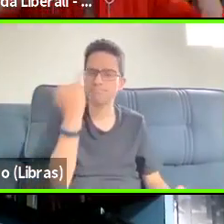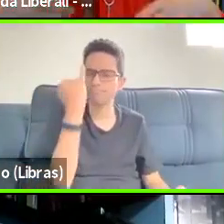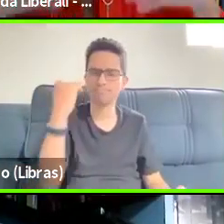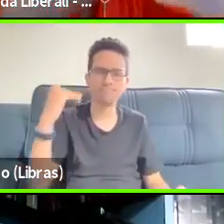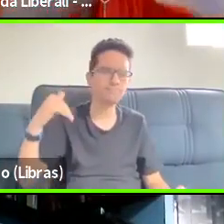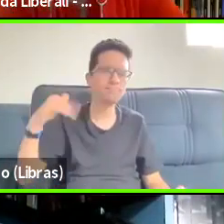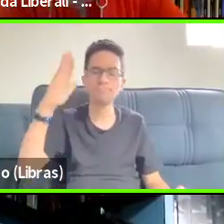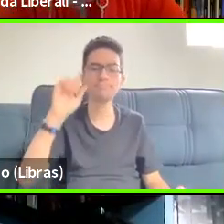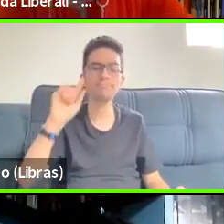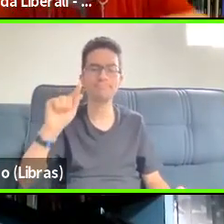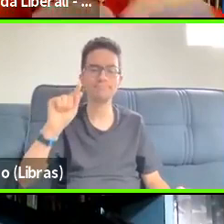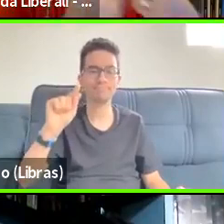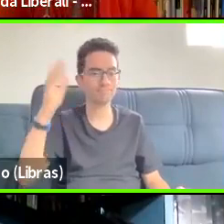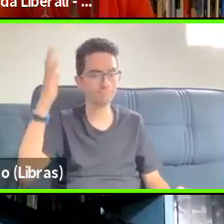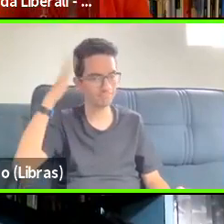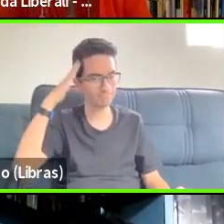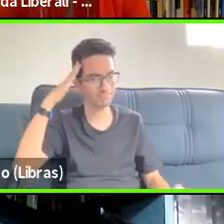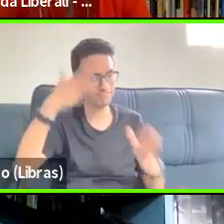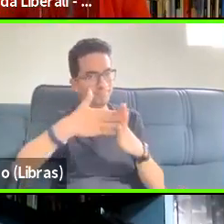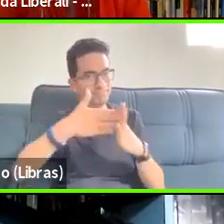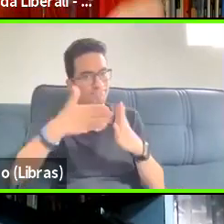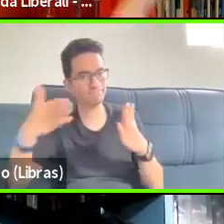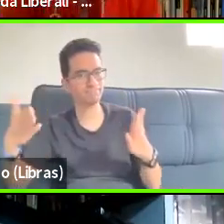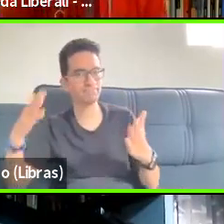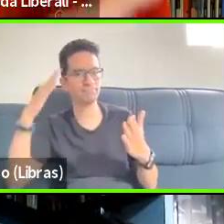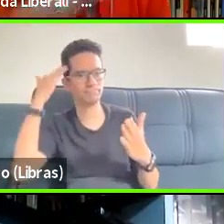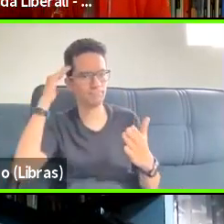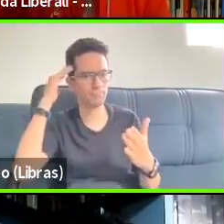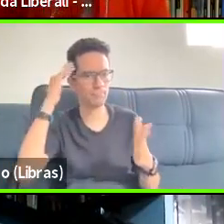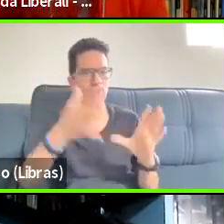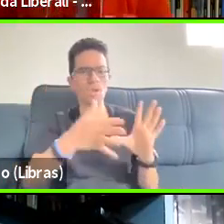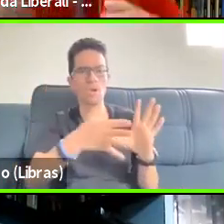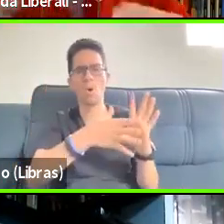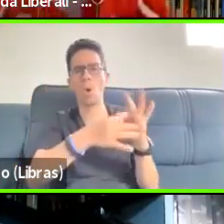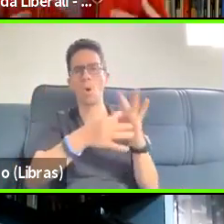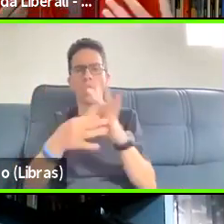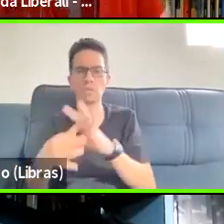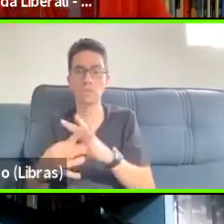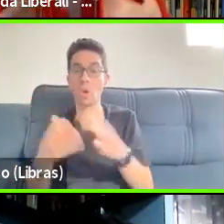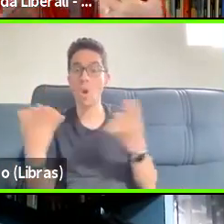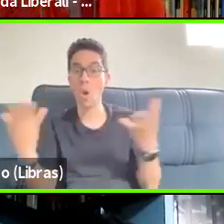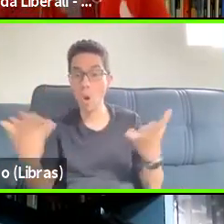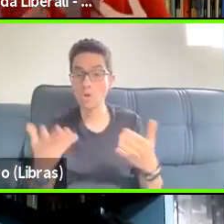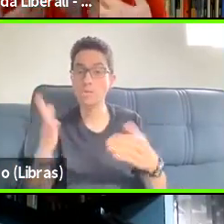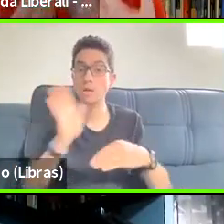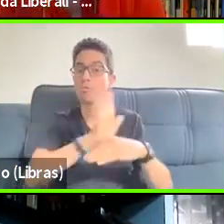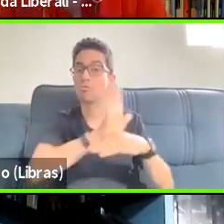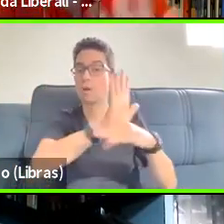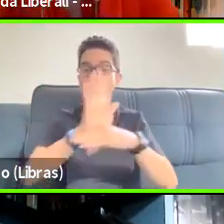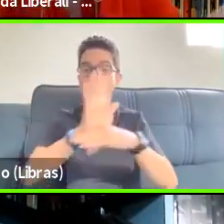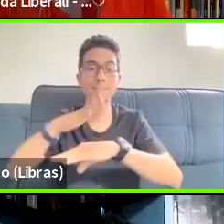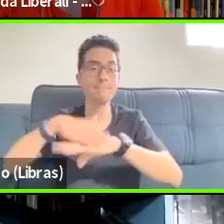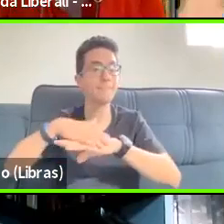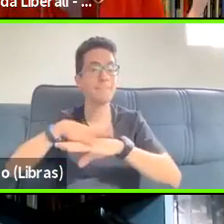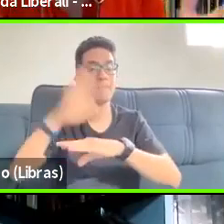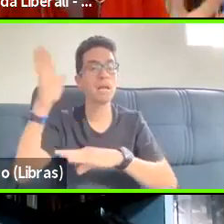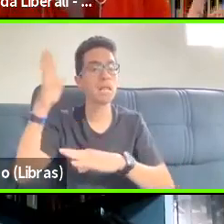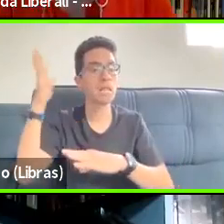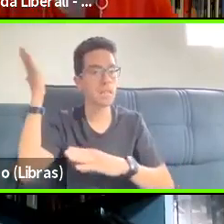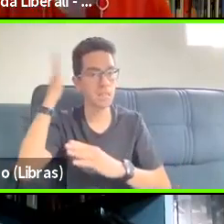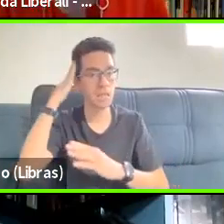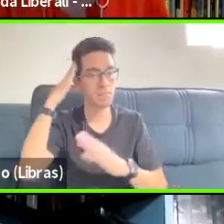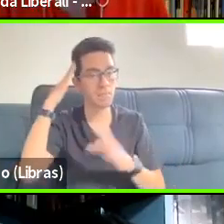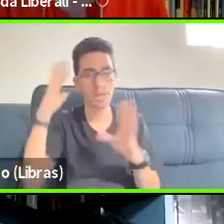help them understand and deal with this situation. They have to create some form of reaction in society.